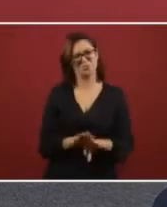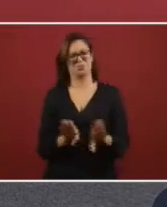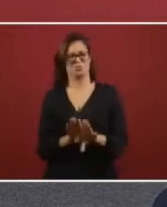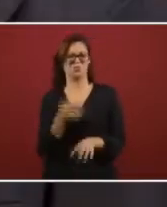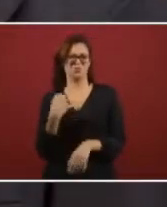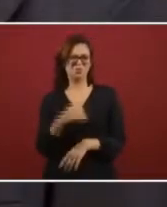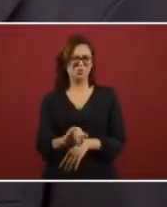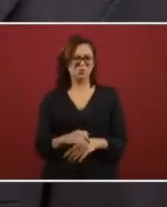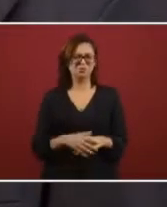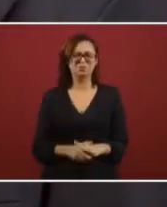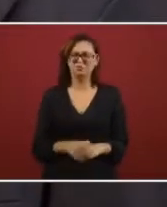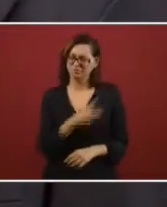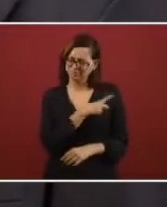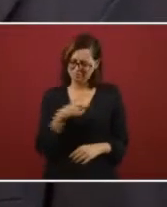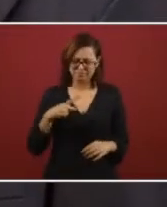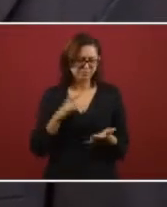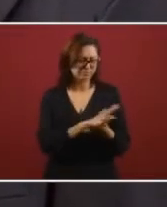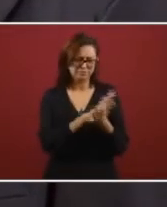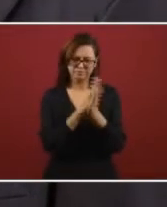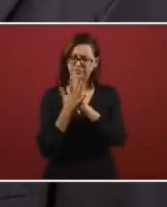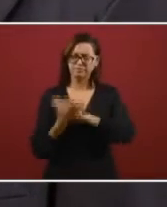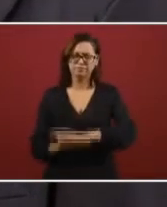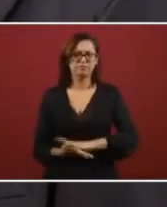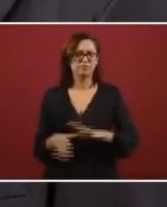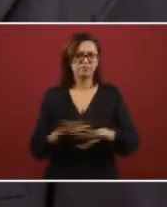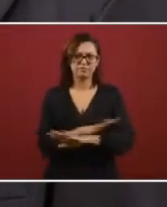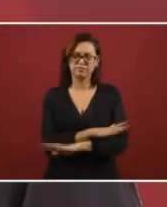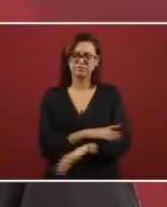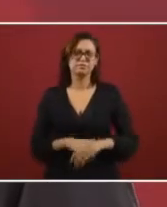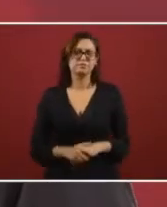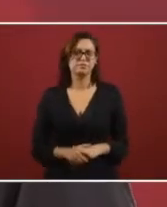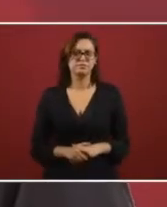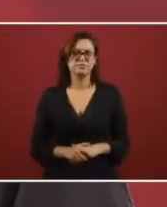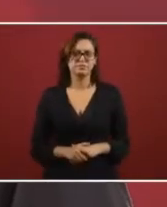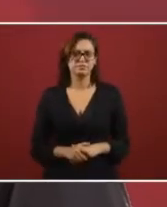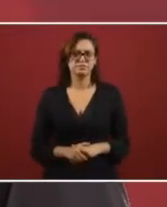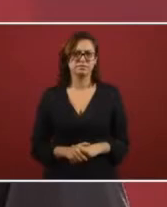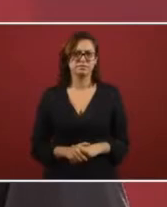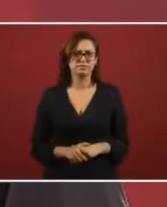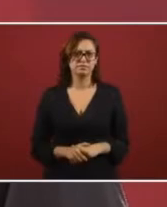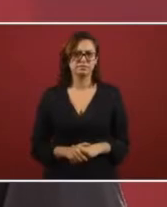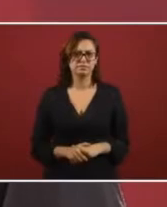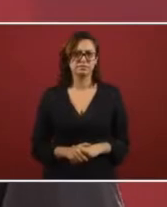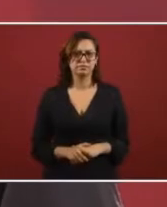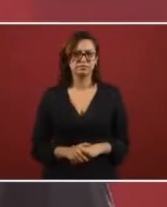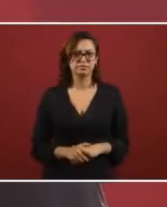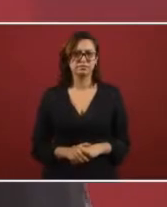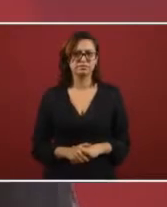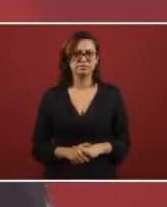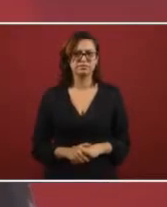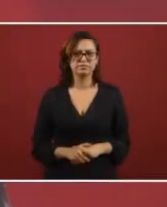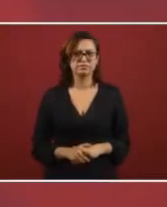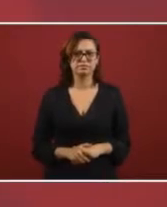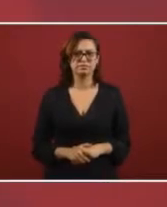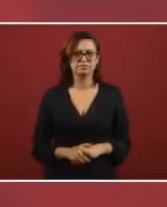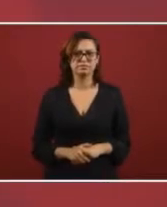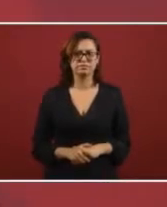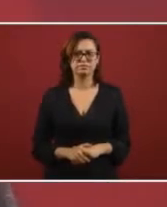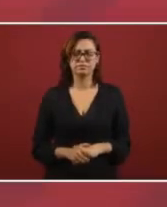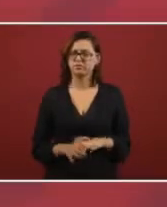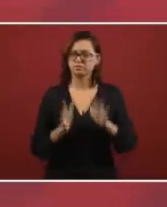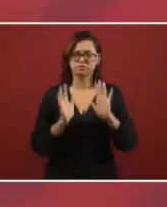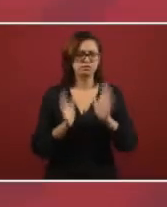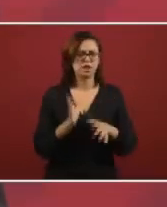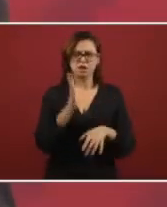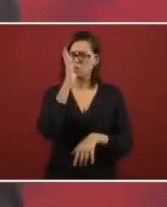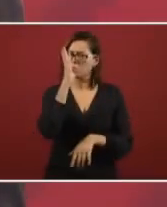with the same thing? We need to change. Now. We have to change now. It